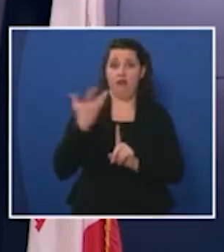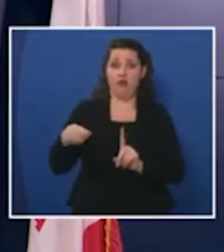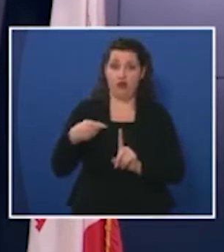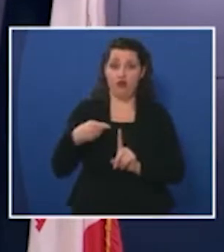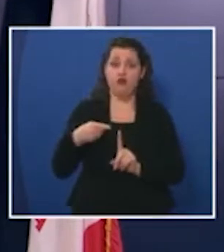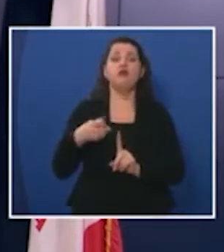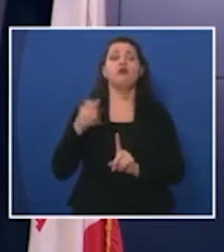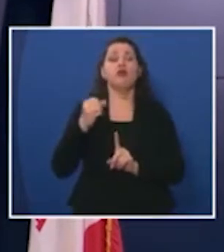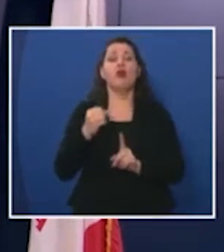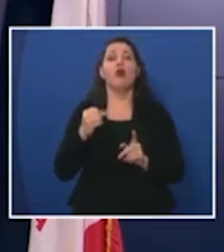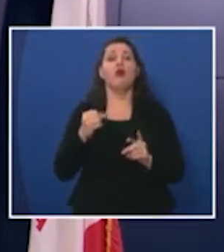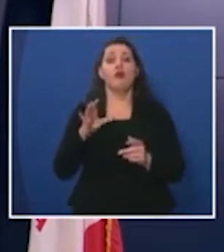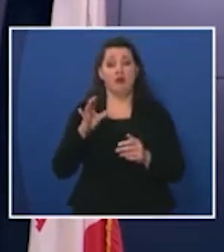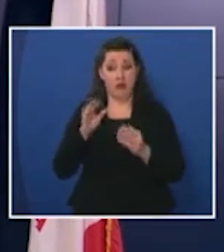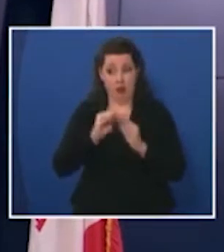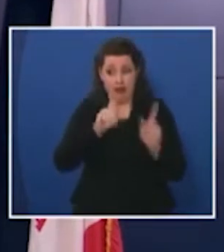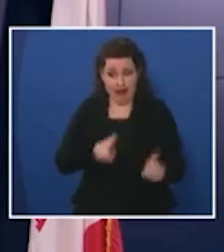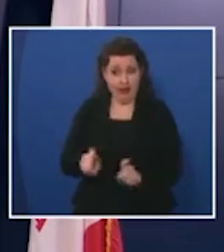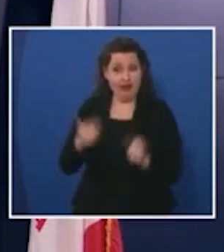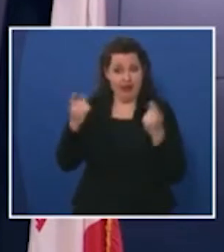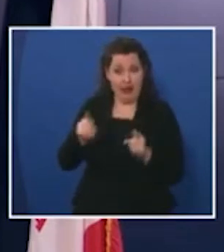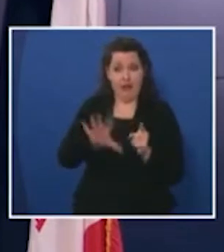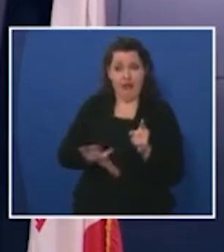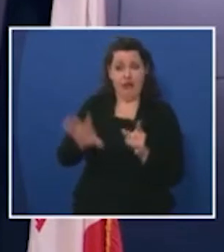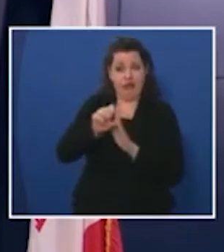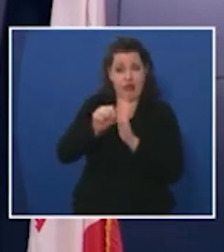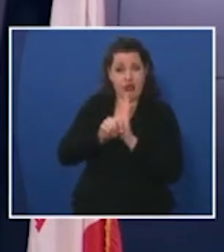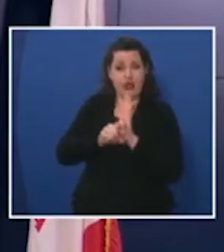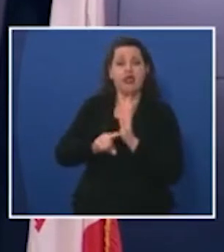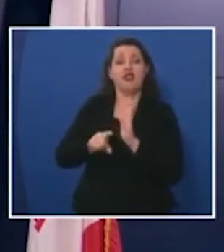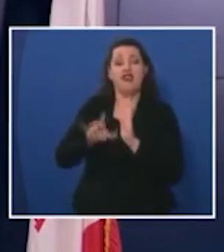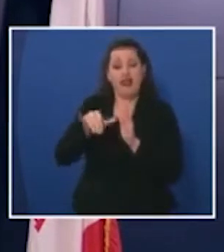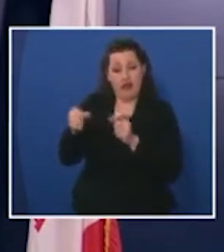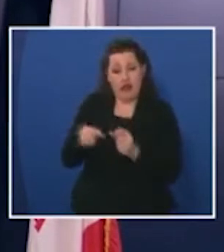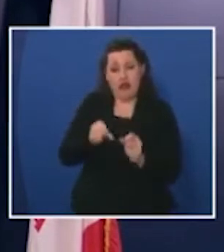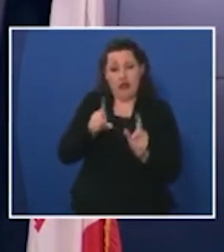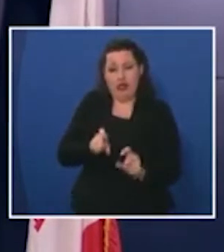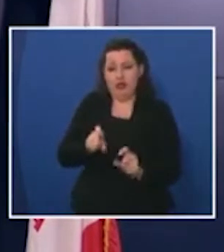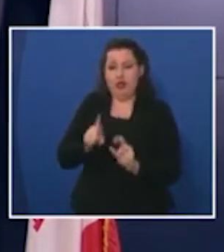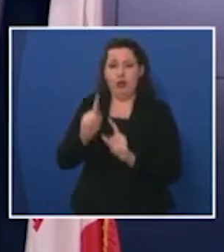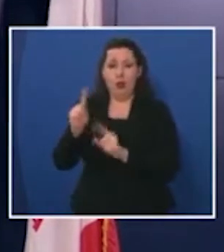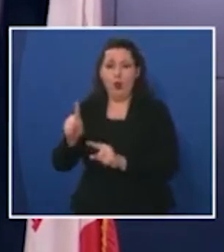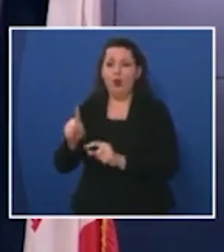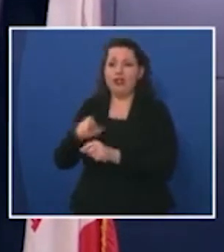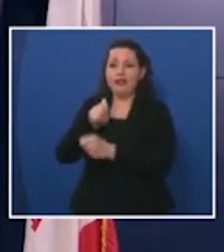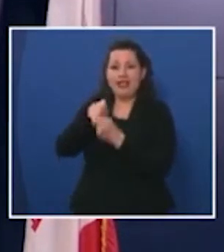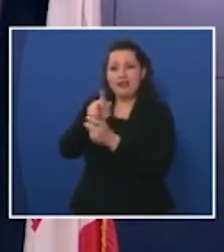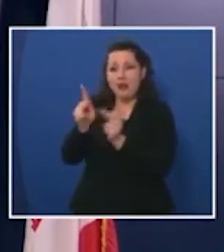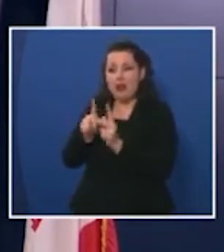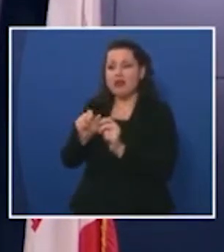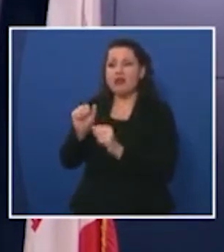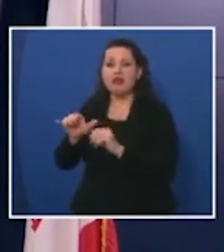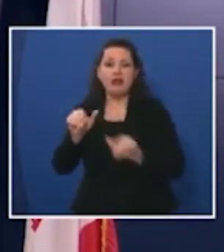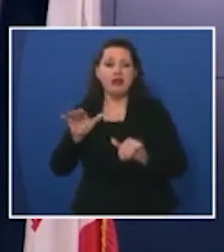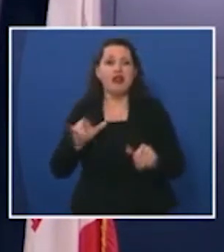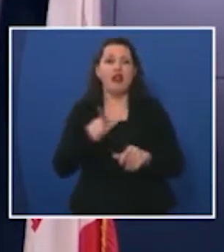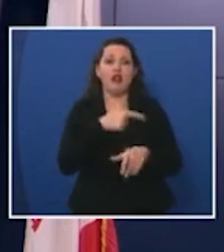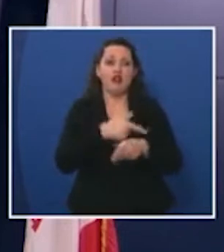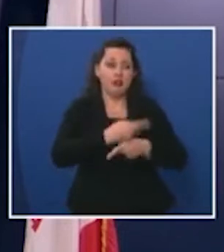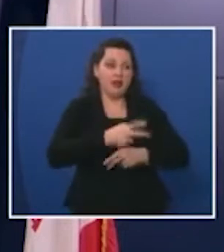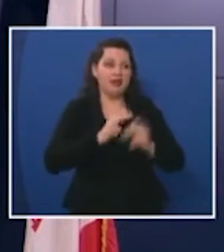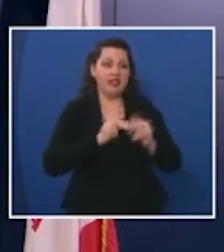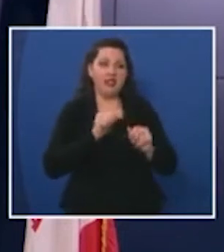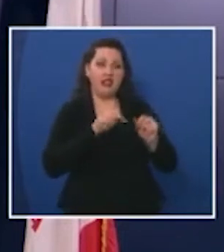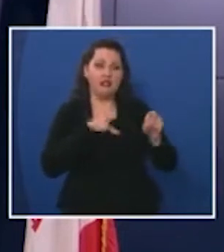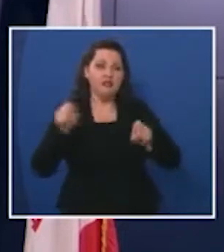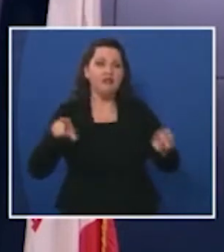increased testing that we've been able to bring on board with the strategic testing that we're doing in hot spots and with our long-term care facilities we are